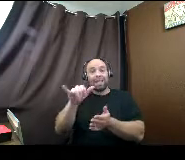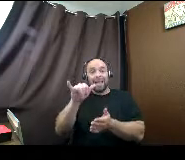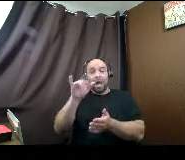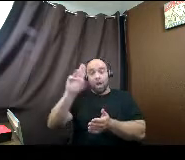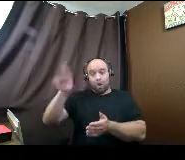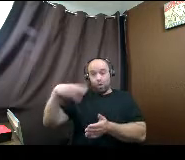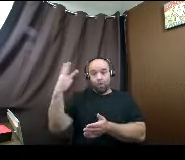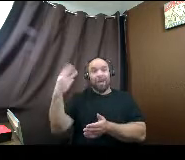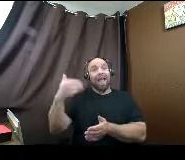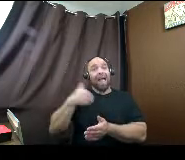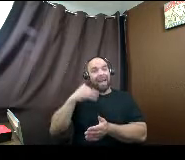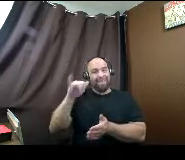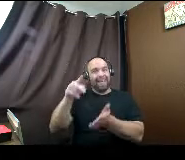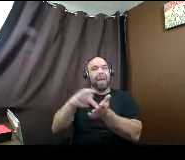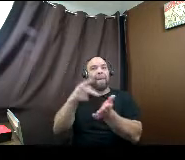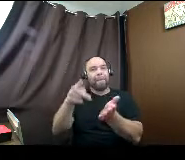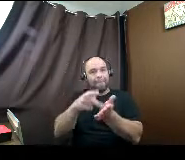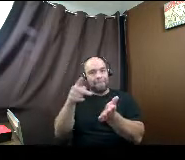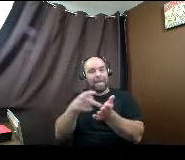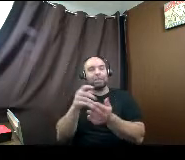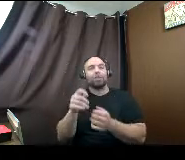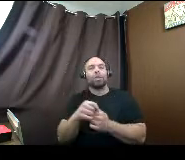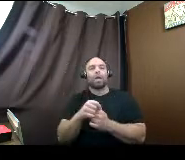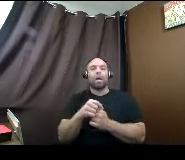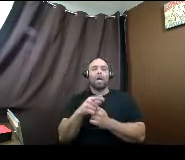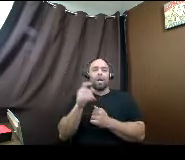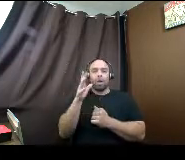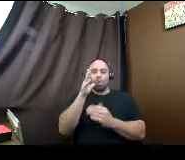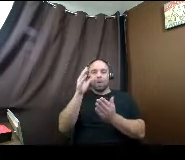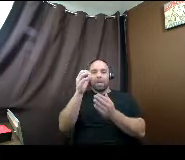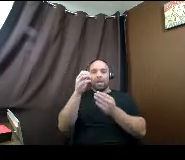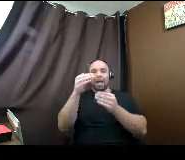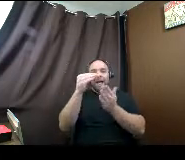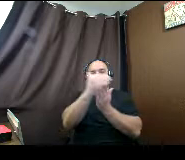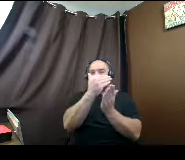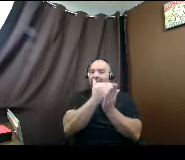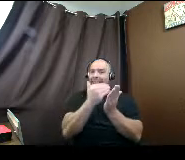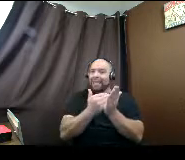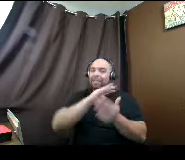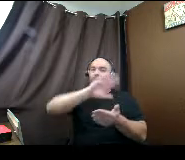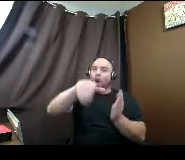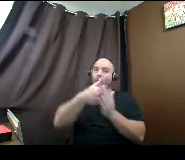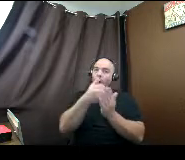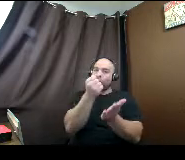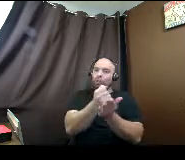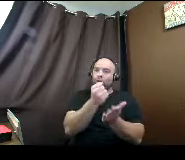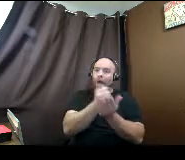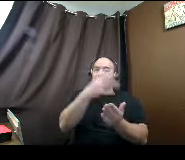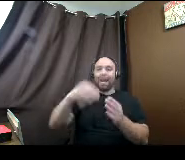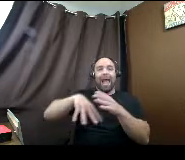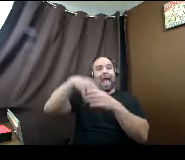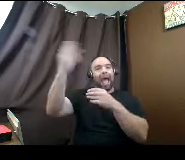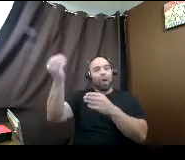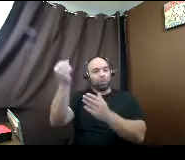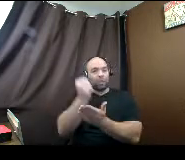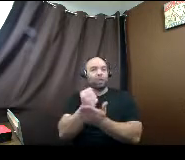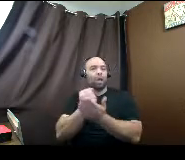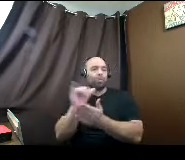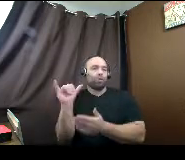page. And it lists out all the scholarships specifically for UW. And all of the outside scholarships as well.